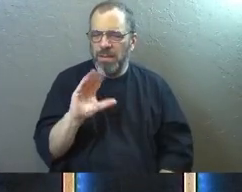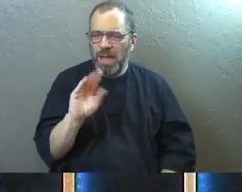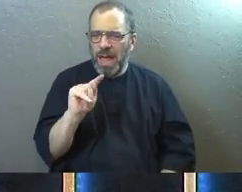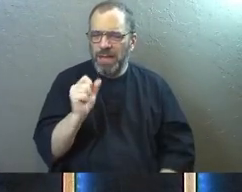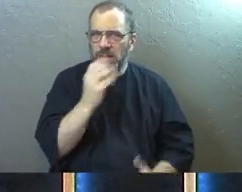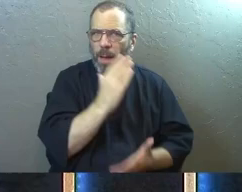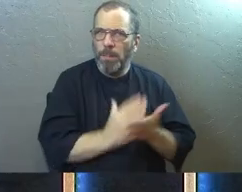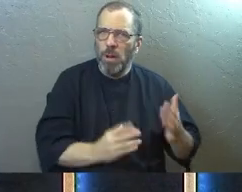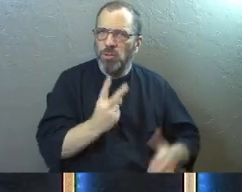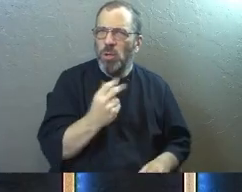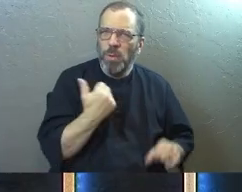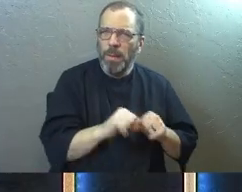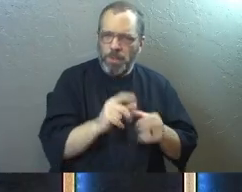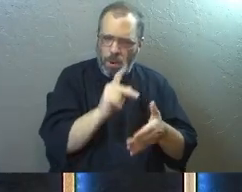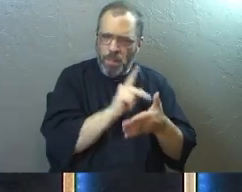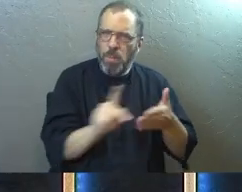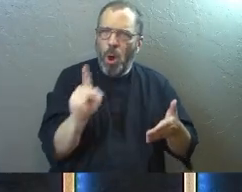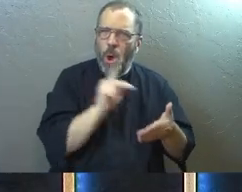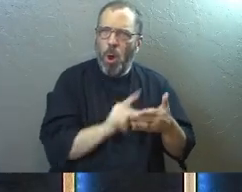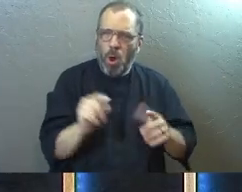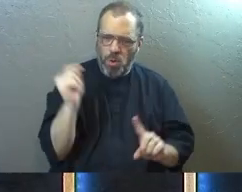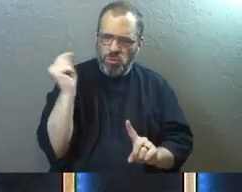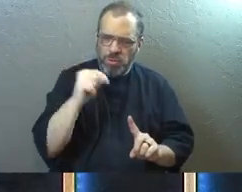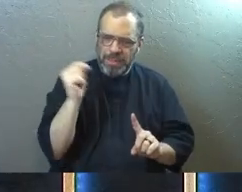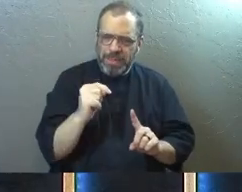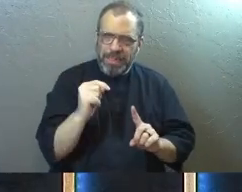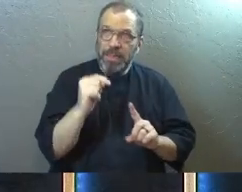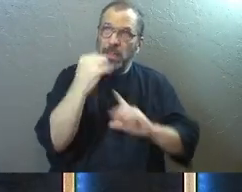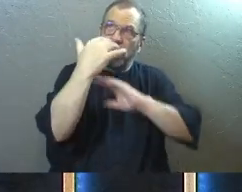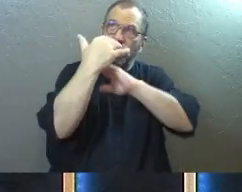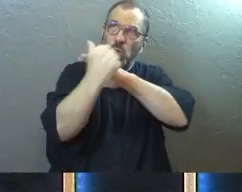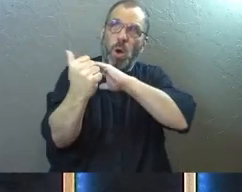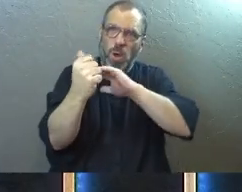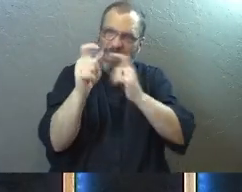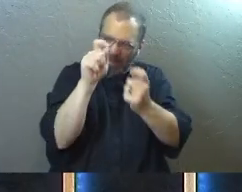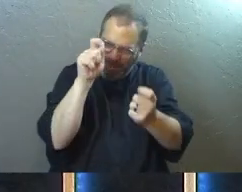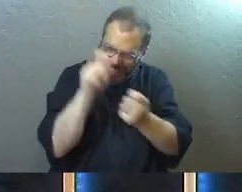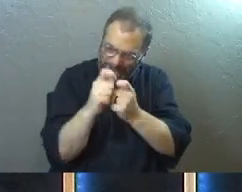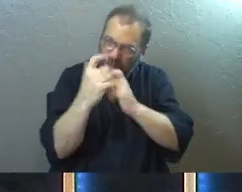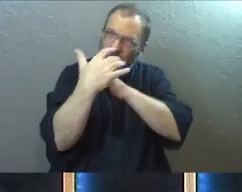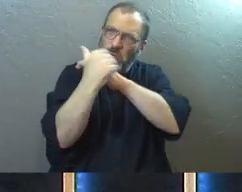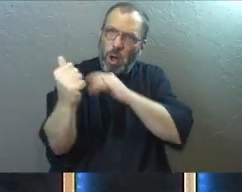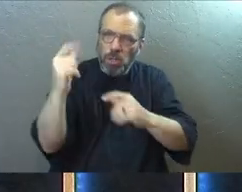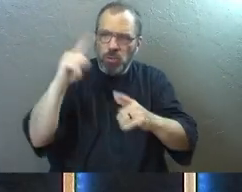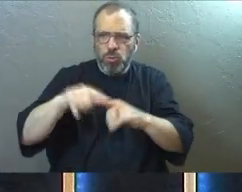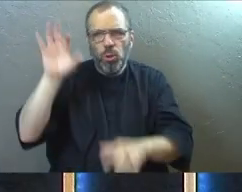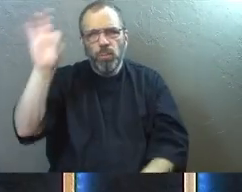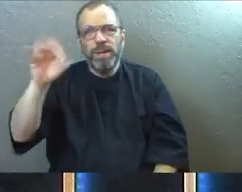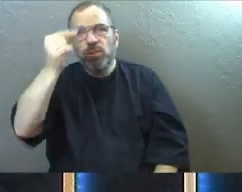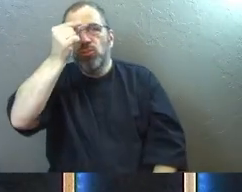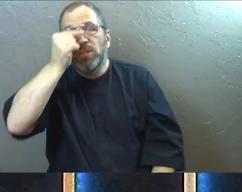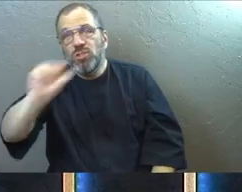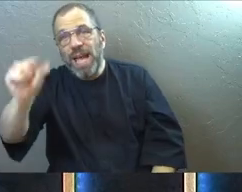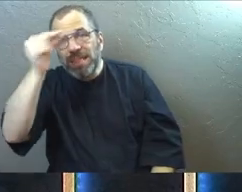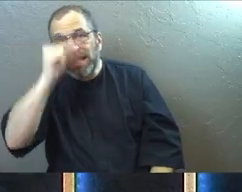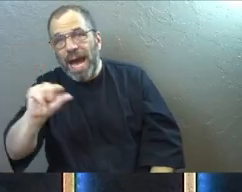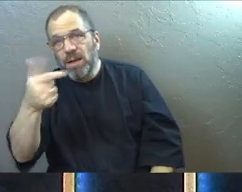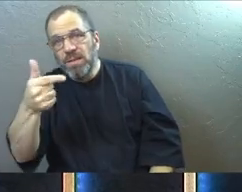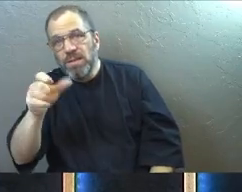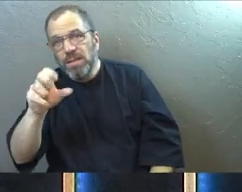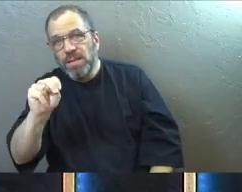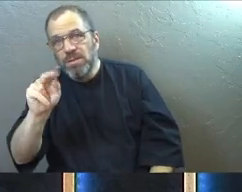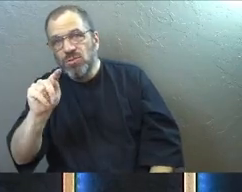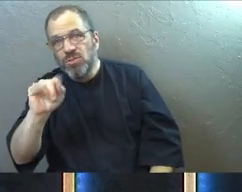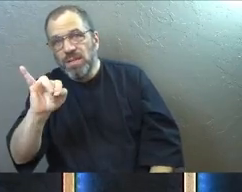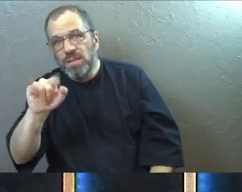part 2. We talked about Paul and that he was called by God, this specific calling to preach to the Gentiles, to bring them